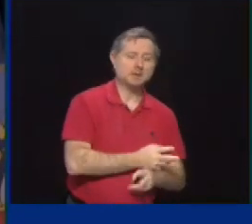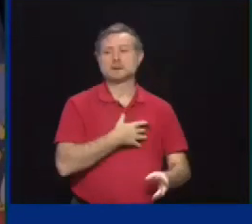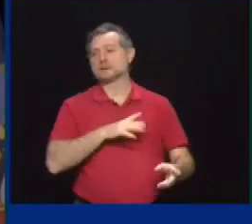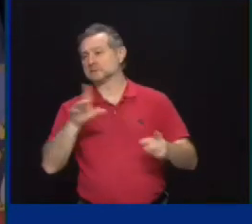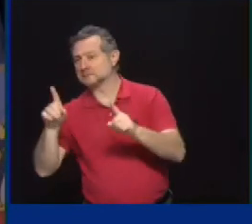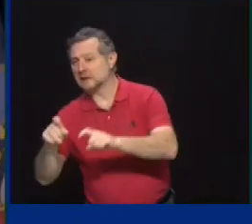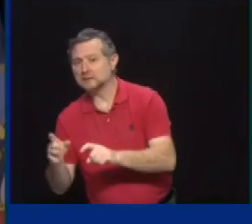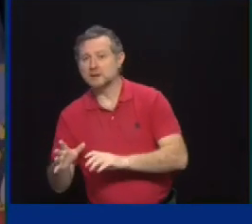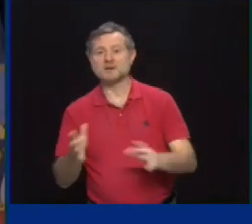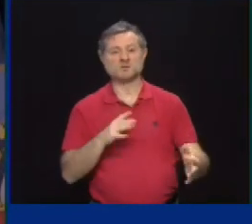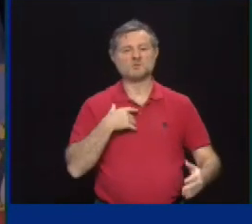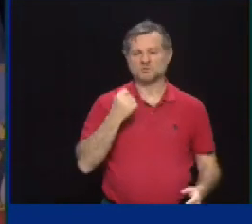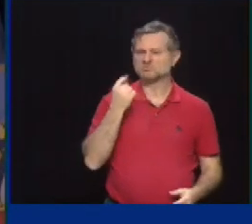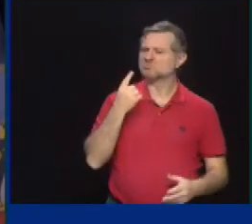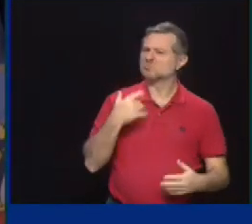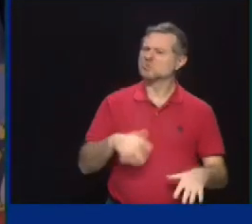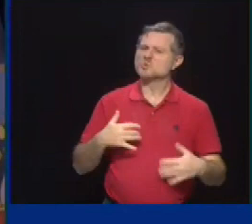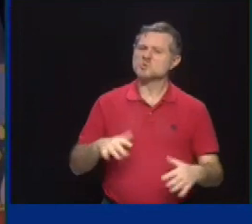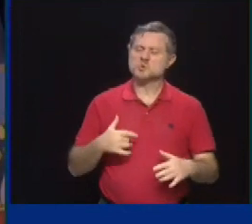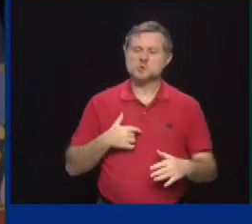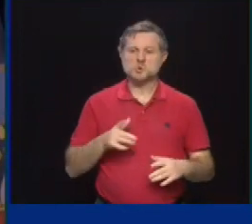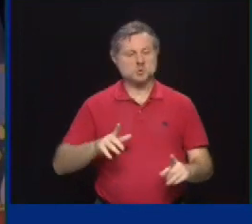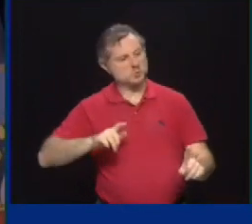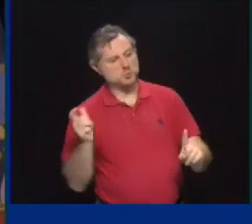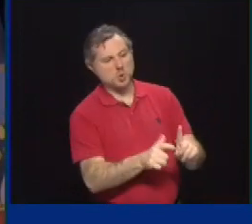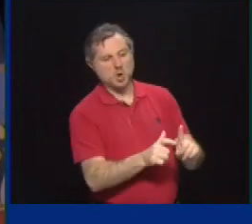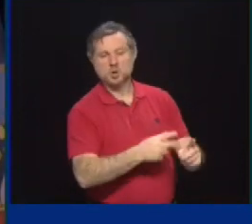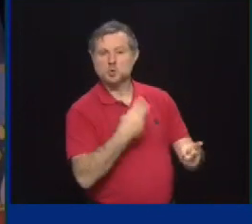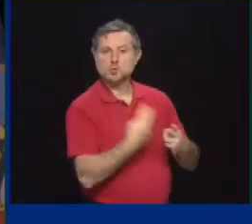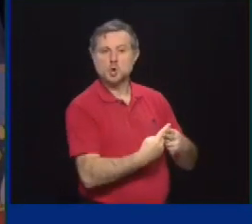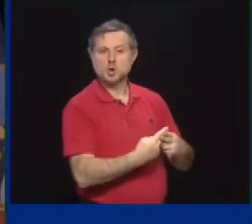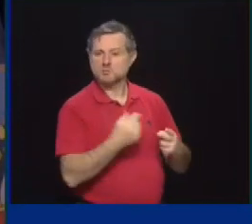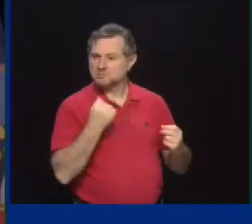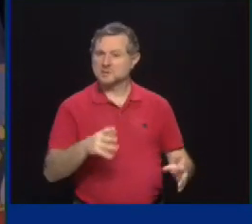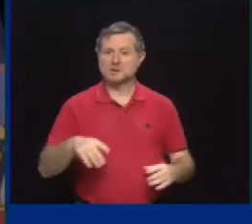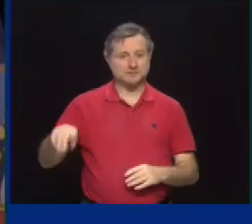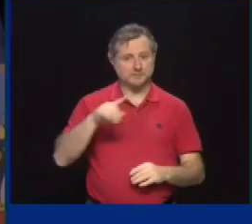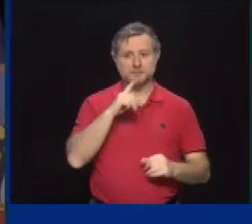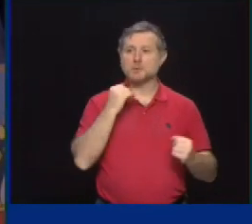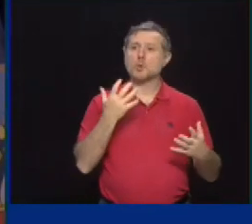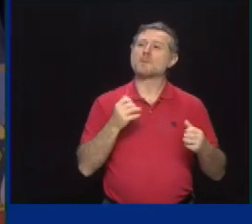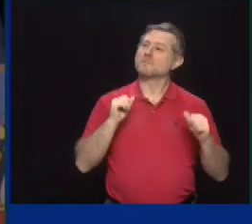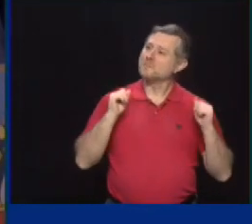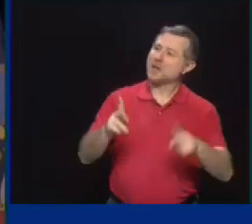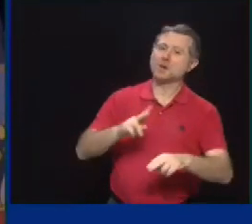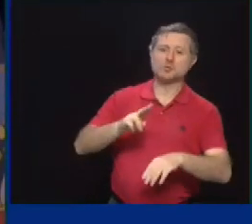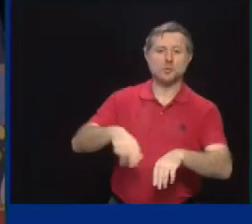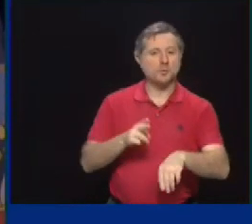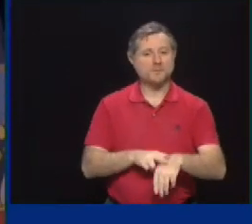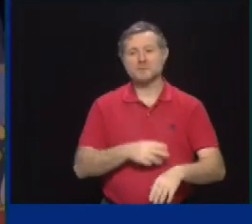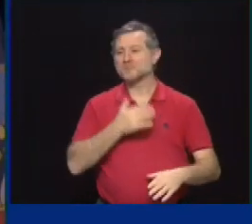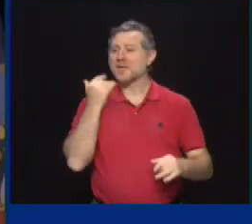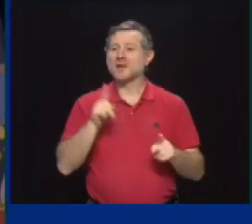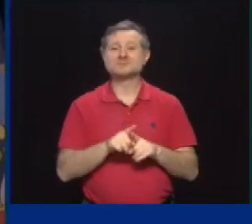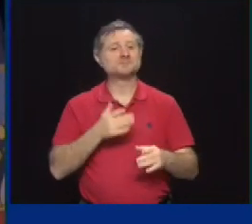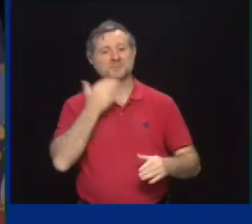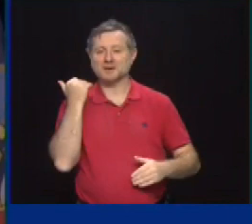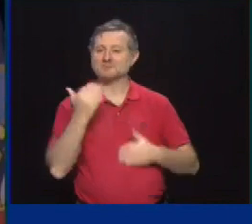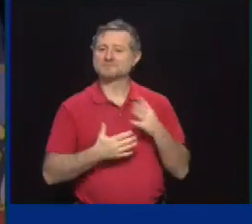quarantine. We all want to get back to normal, and the fastest way to do that is to get as many people vaccinated as we can.